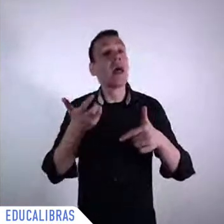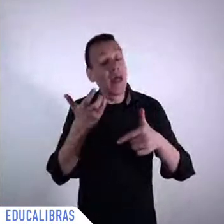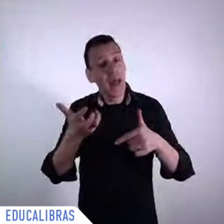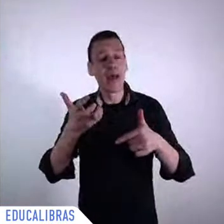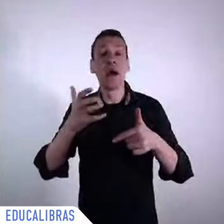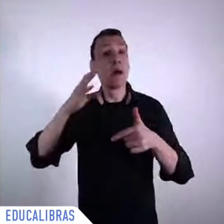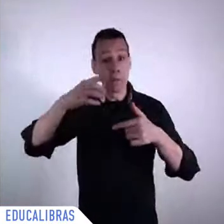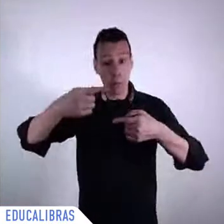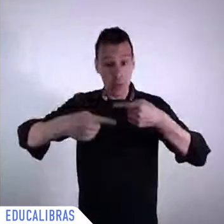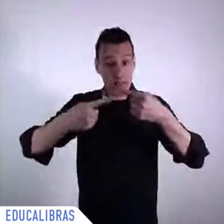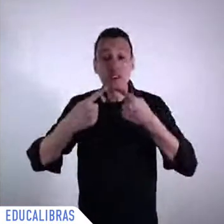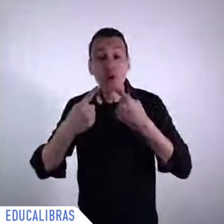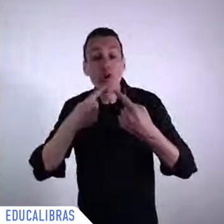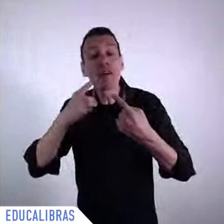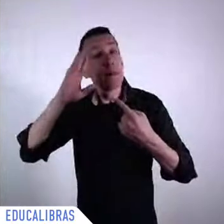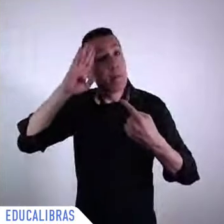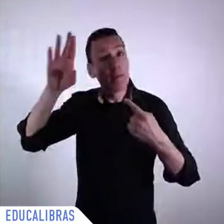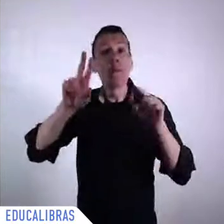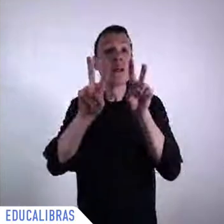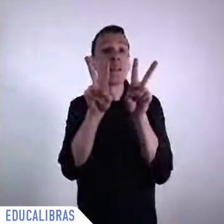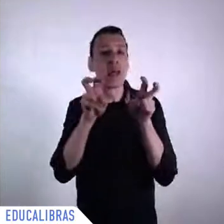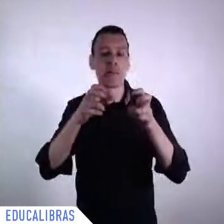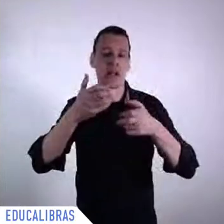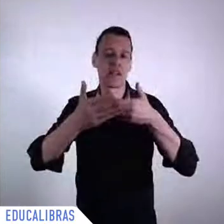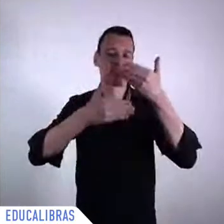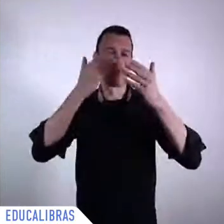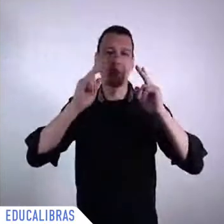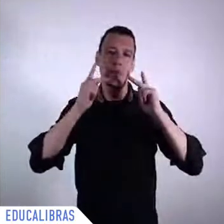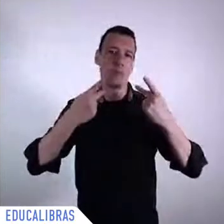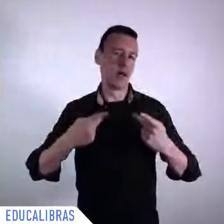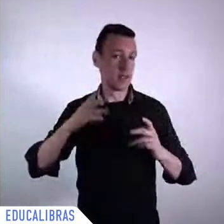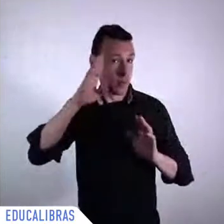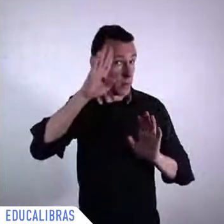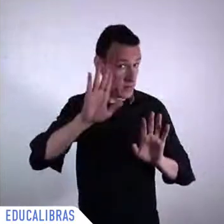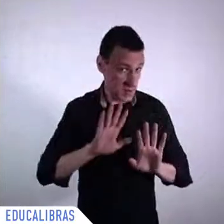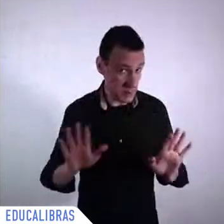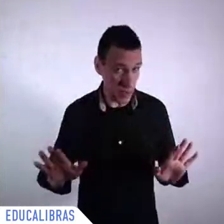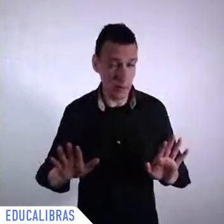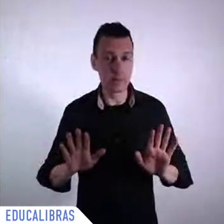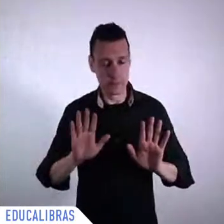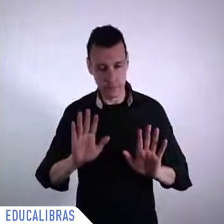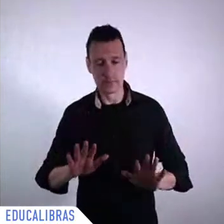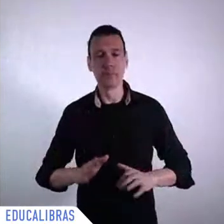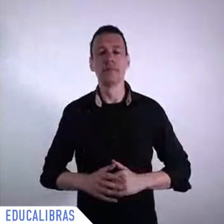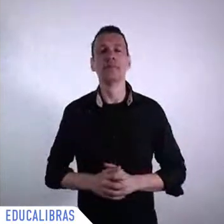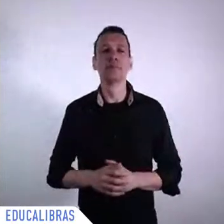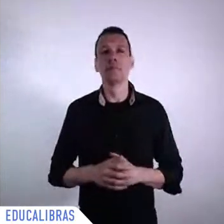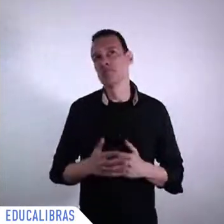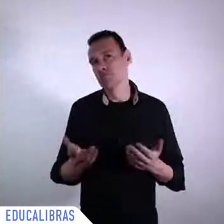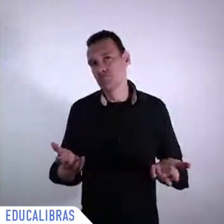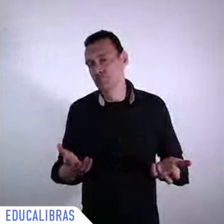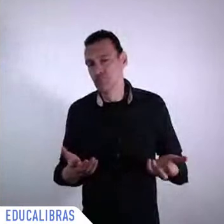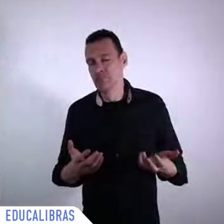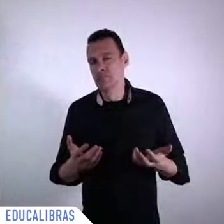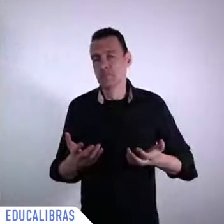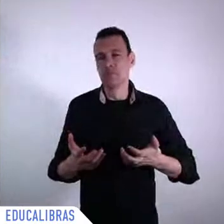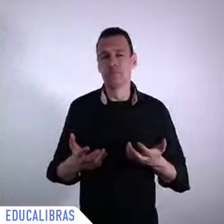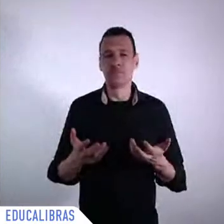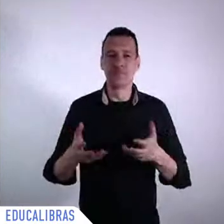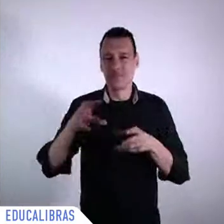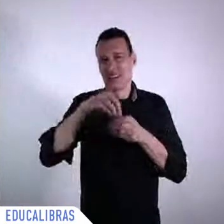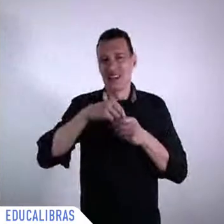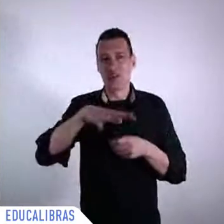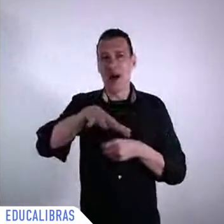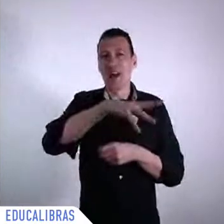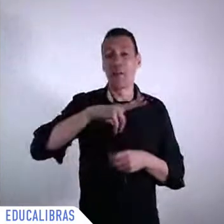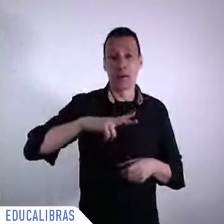in the private sector that the profit is not only the purpose of economy